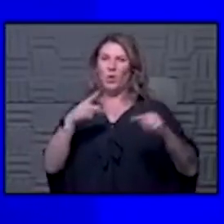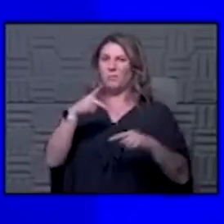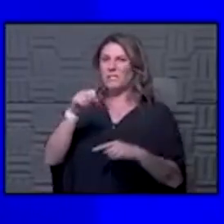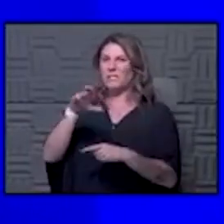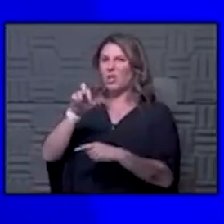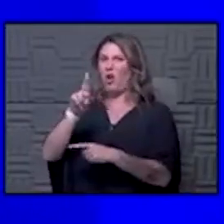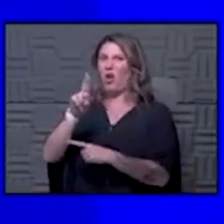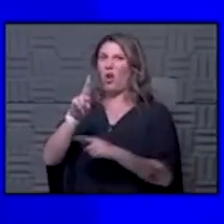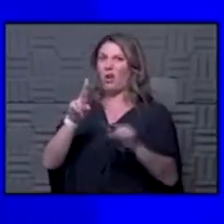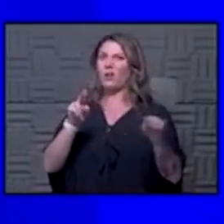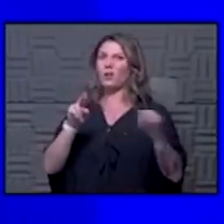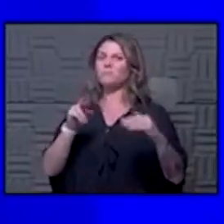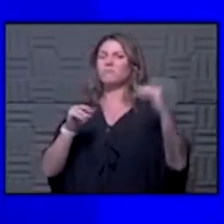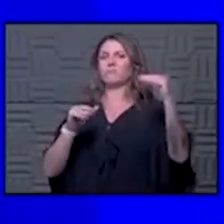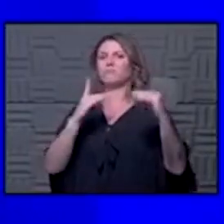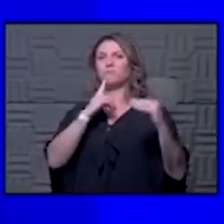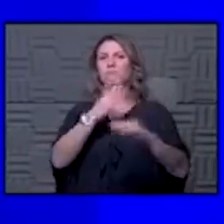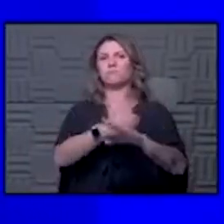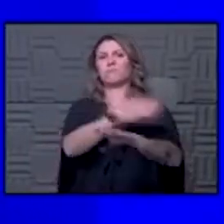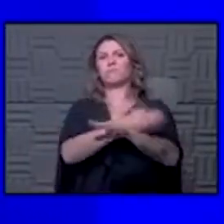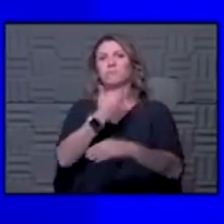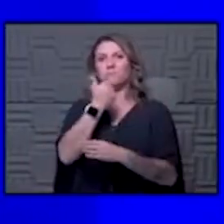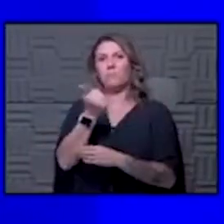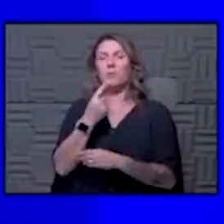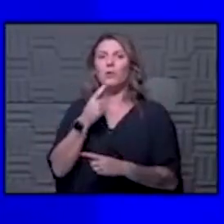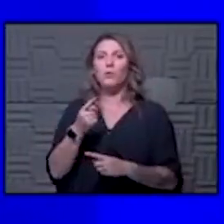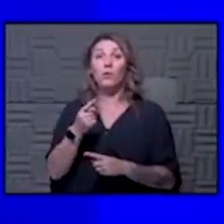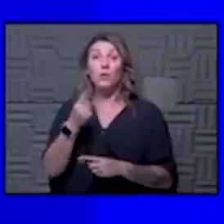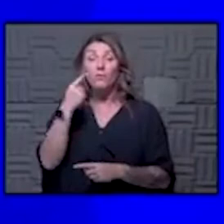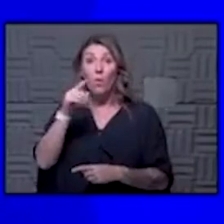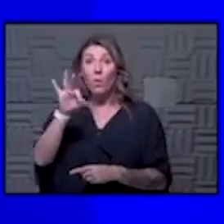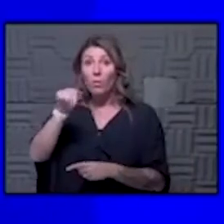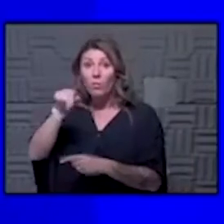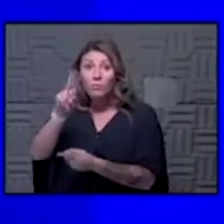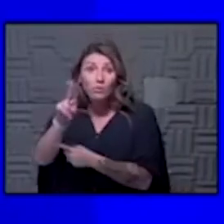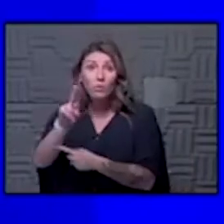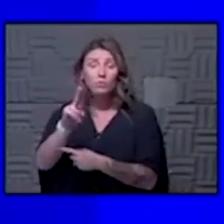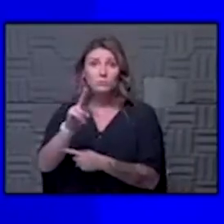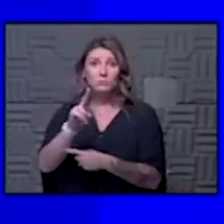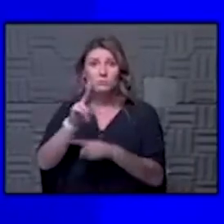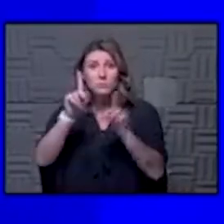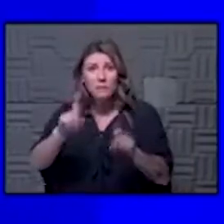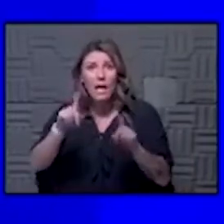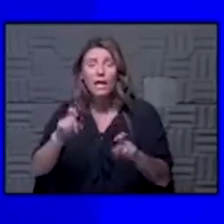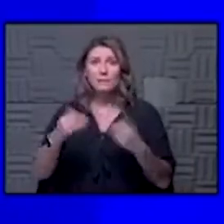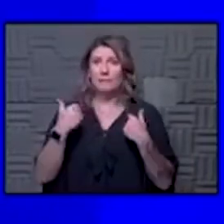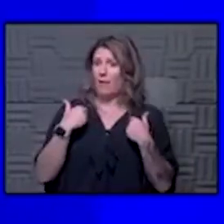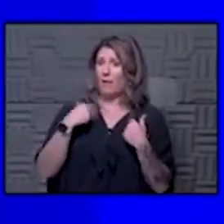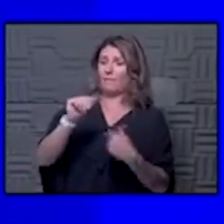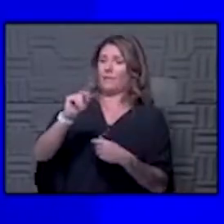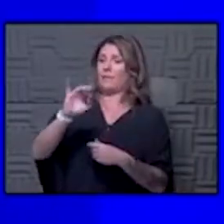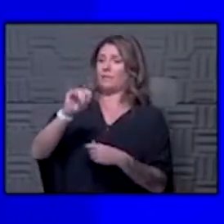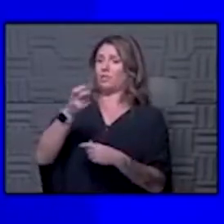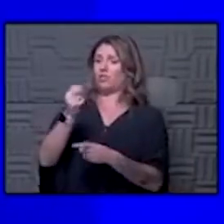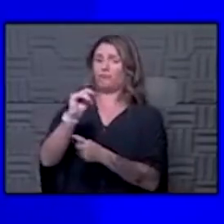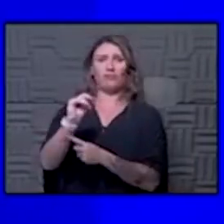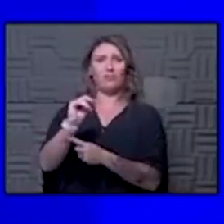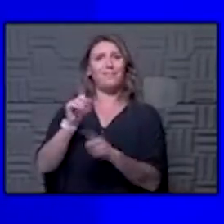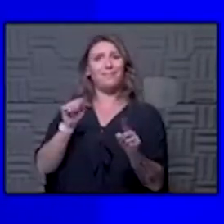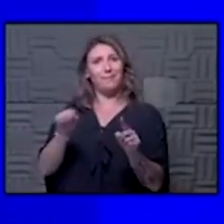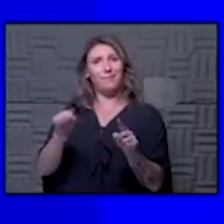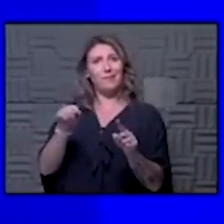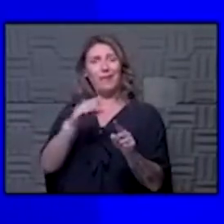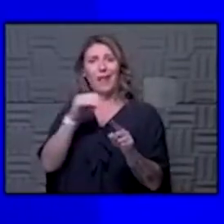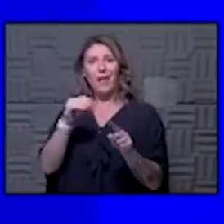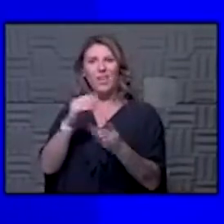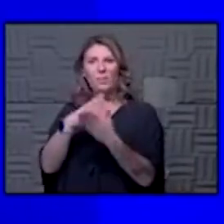what type of test was it just for influenza tests there are antigen tests and which are just pieces of the virus and there